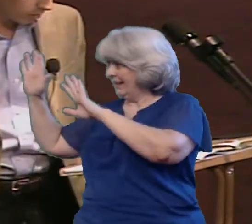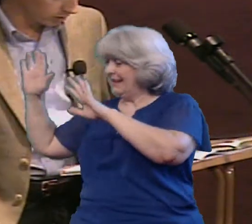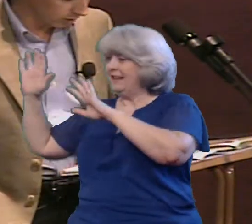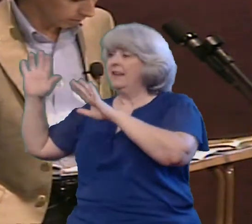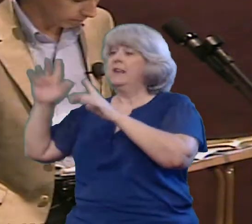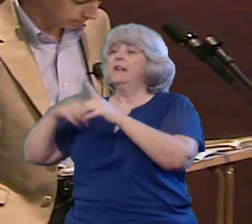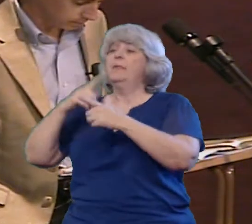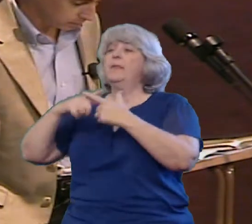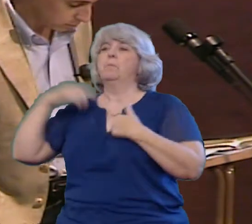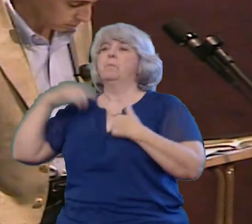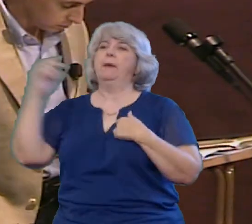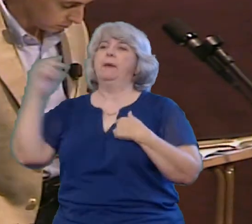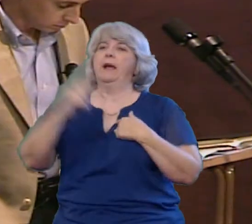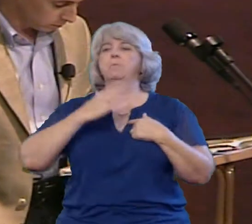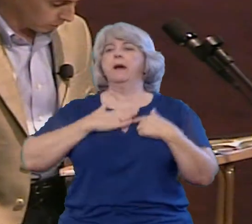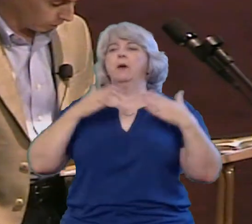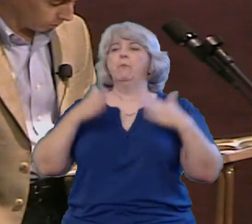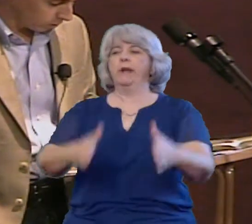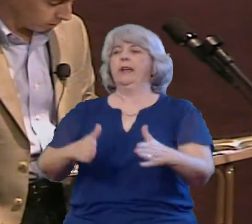problems again